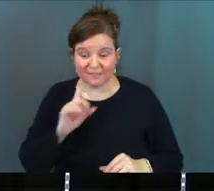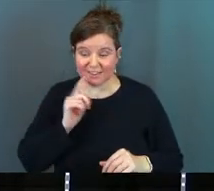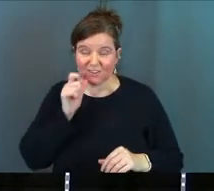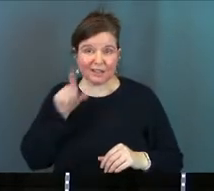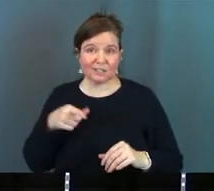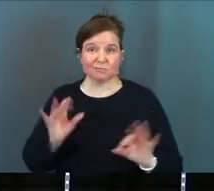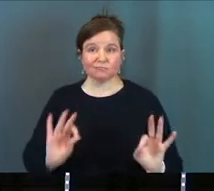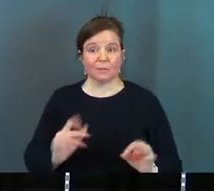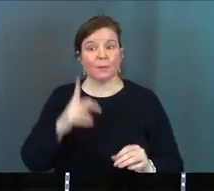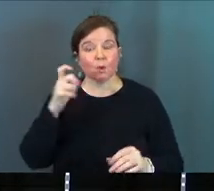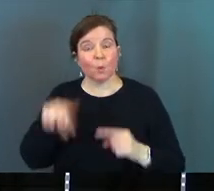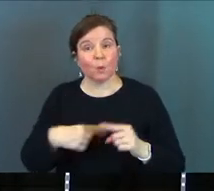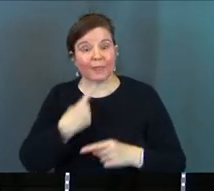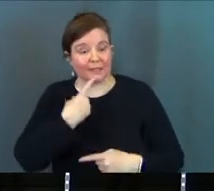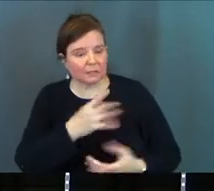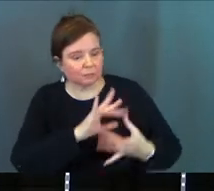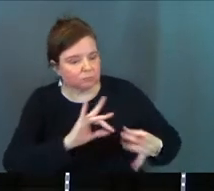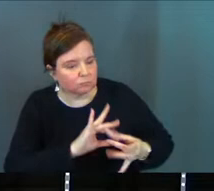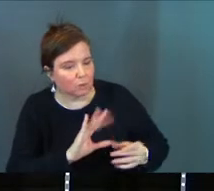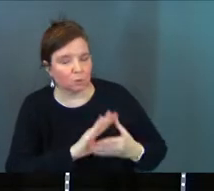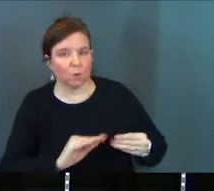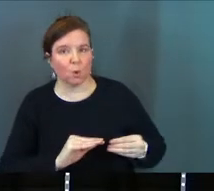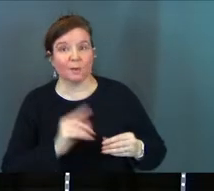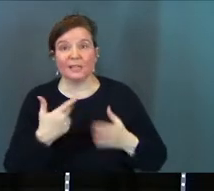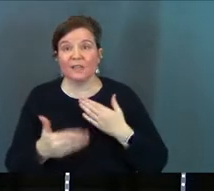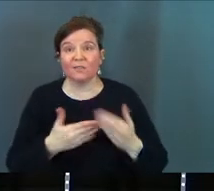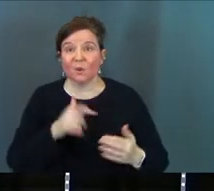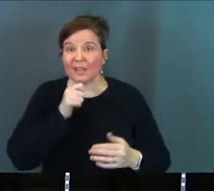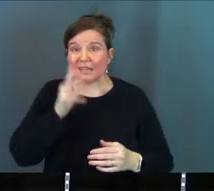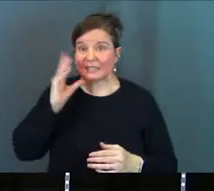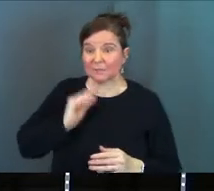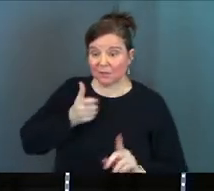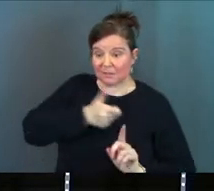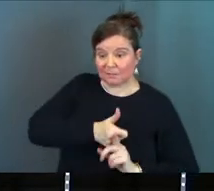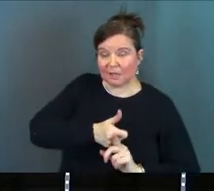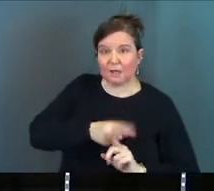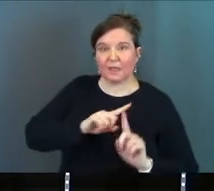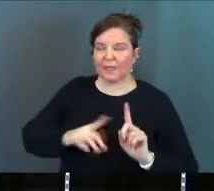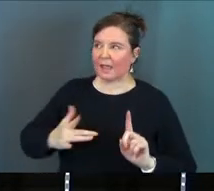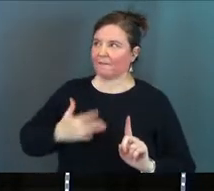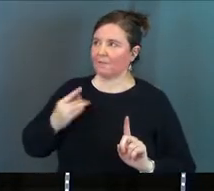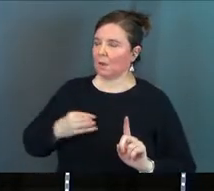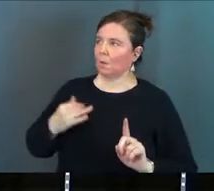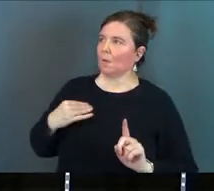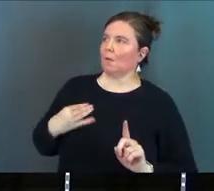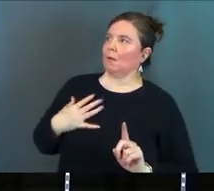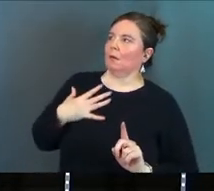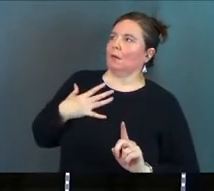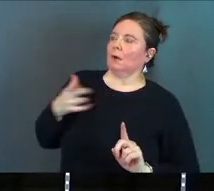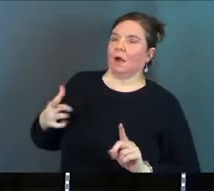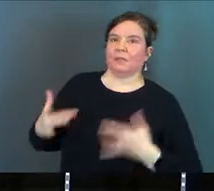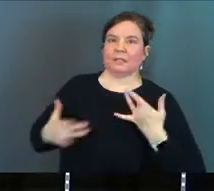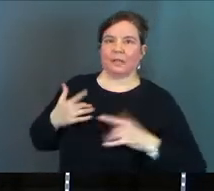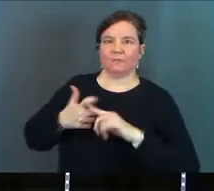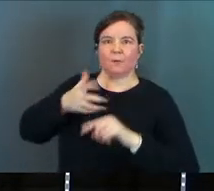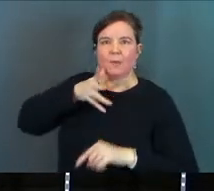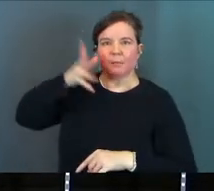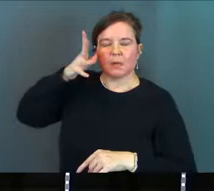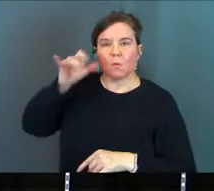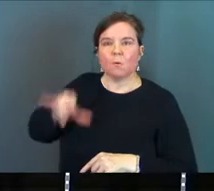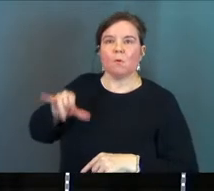They're not just any stories because when they tell them the stories, even though they weren't there at Jericho, they feel the heat off mom and dad.